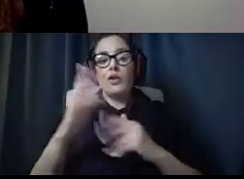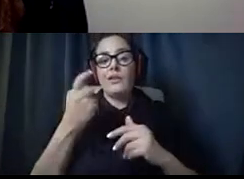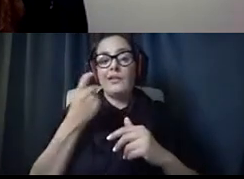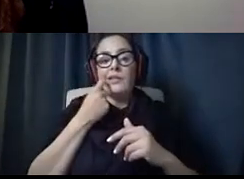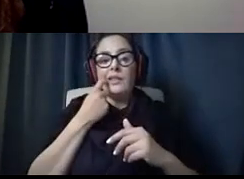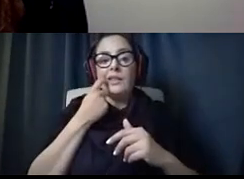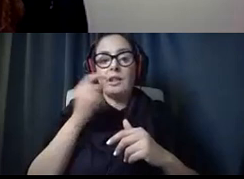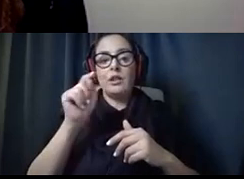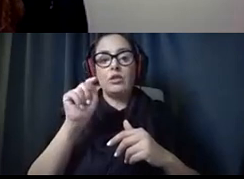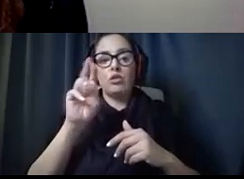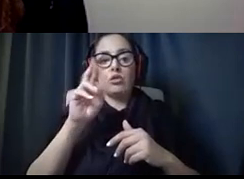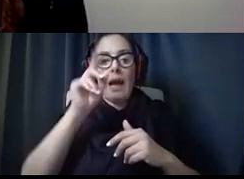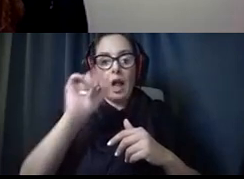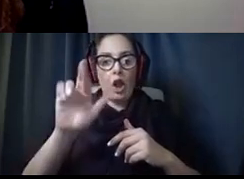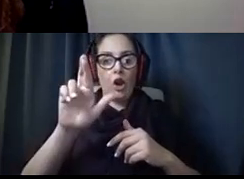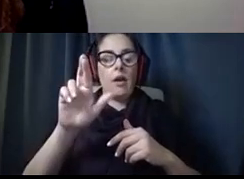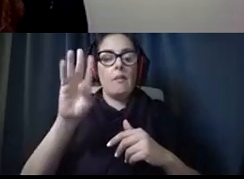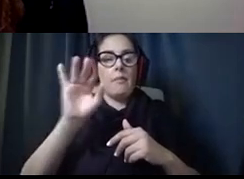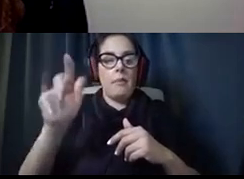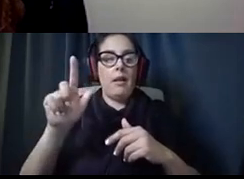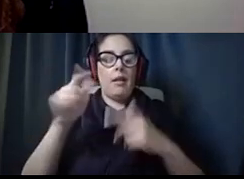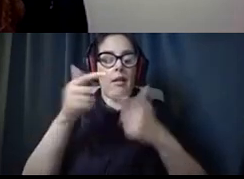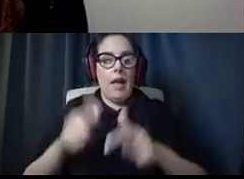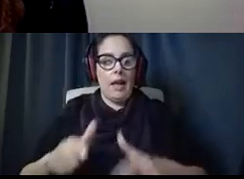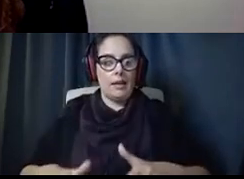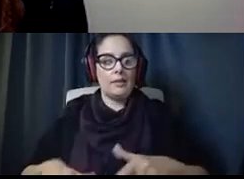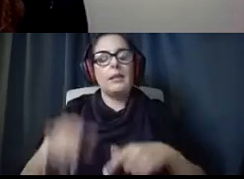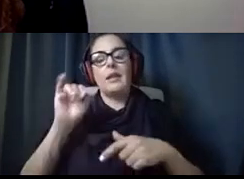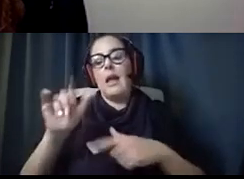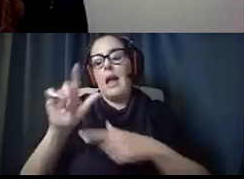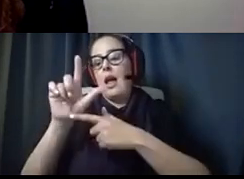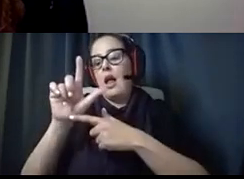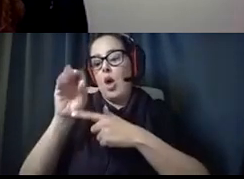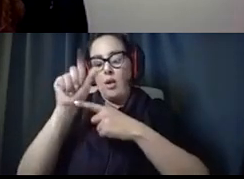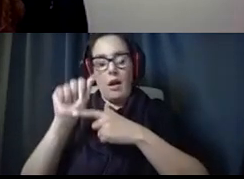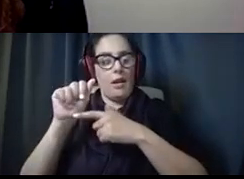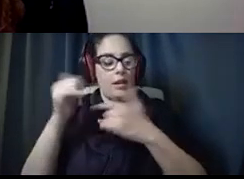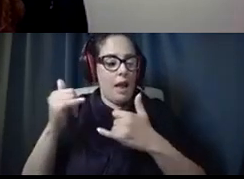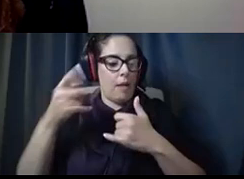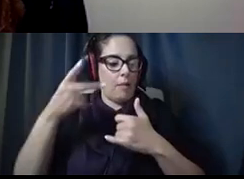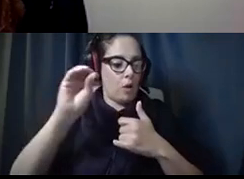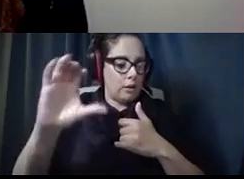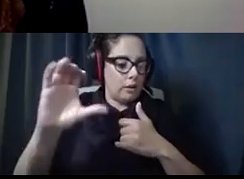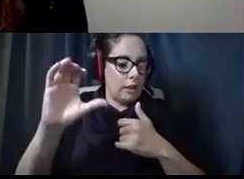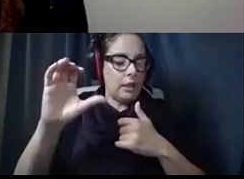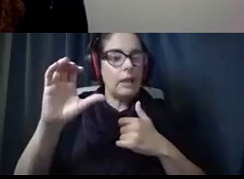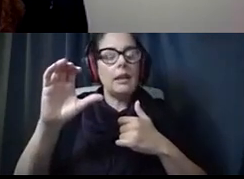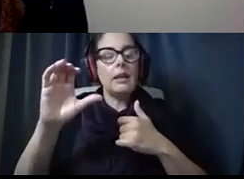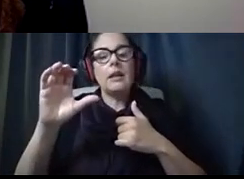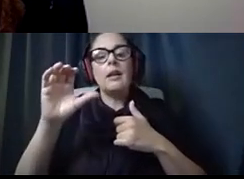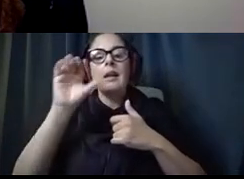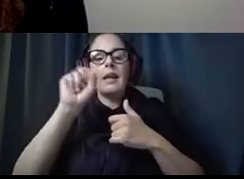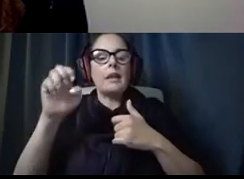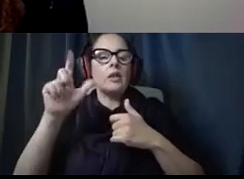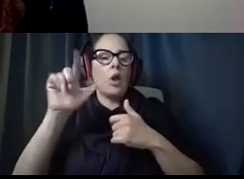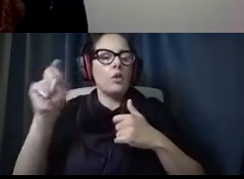language that came through in current budget year, the low to no purchase of service caseloads. So they're enhanced caseloads of